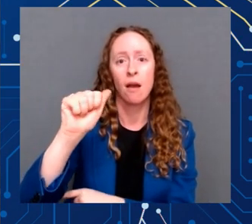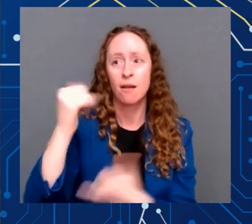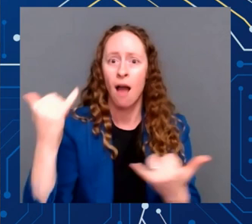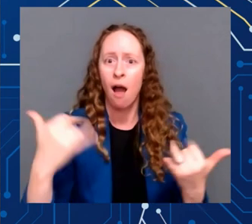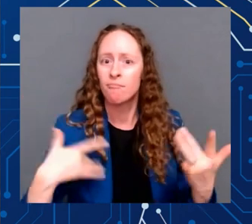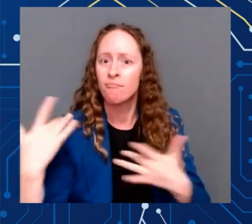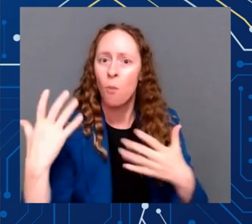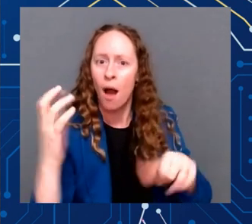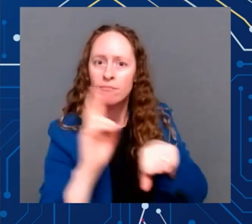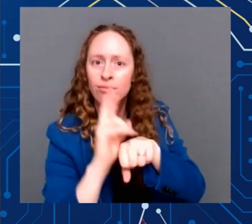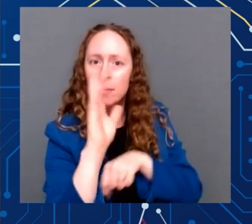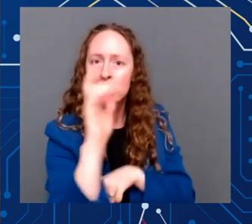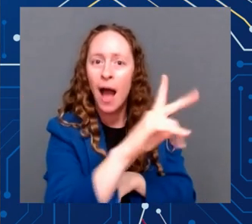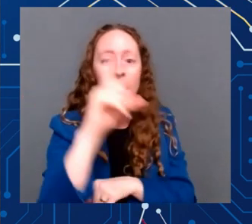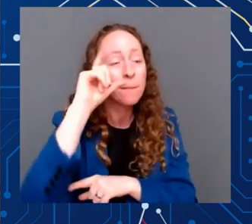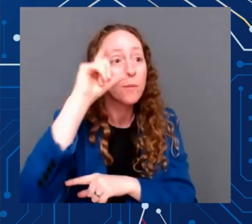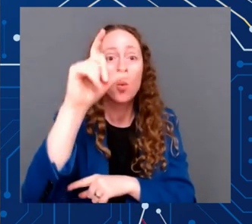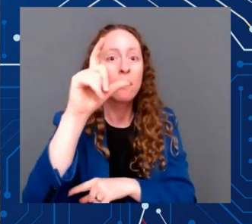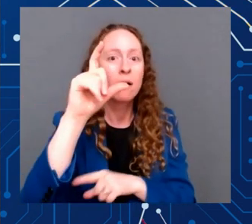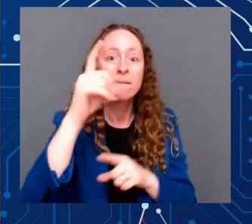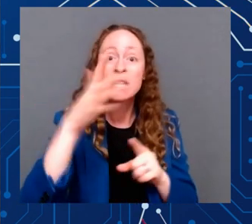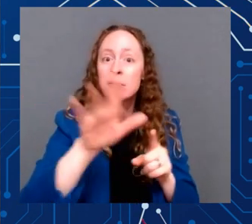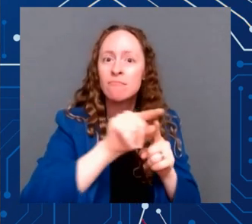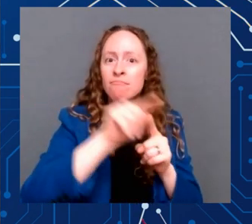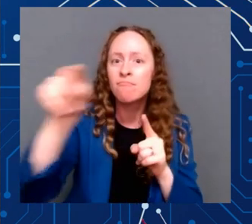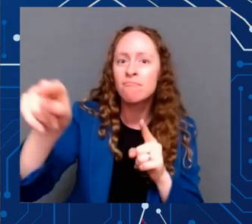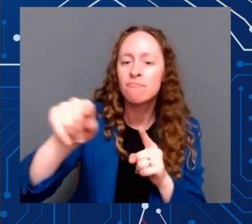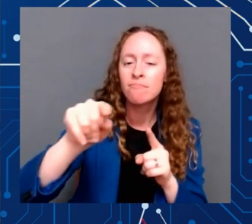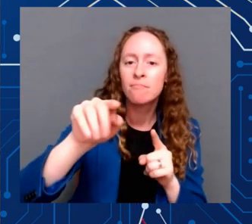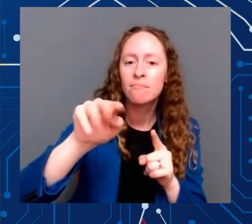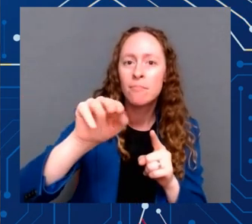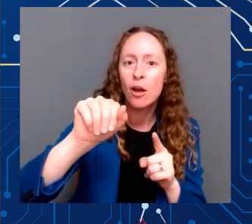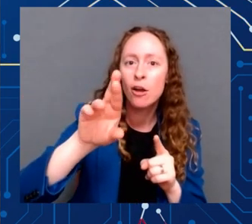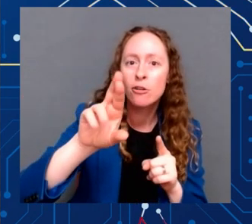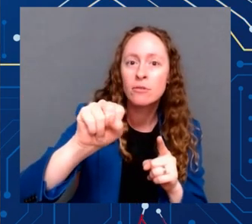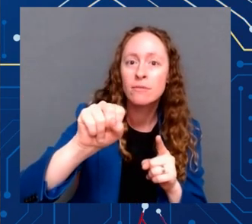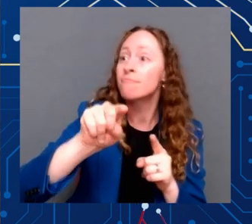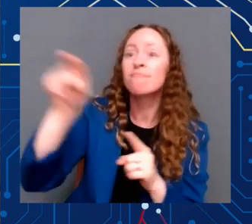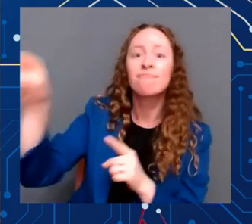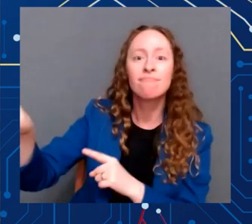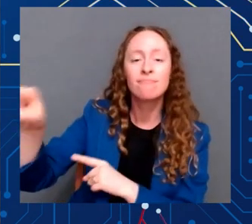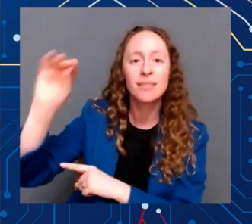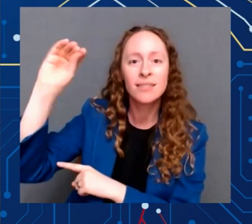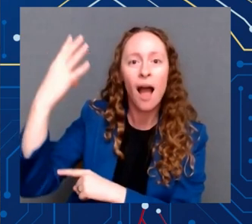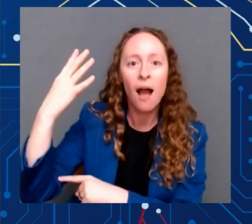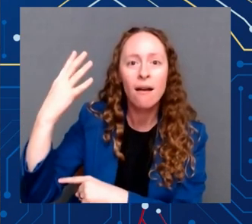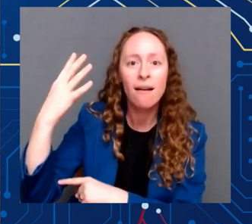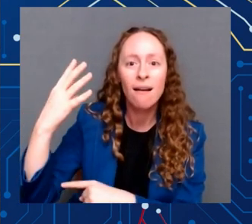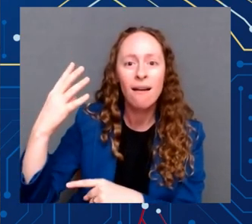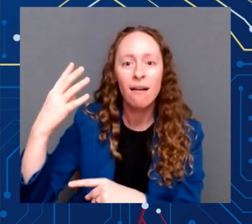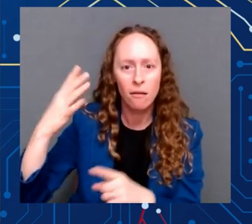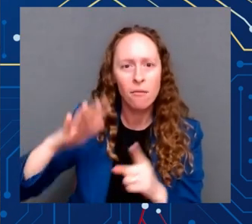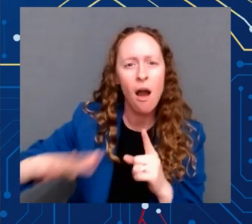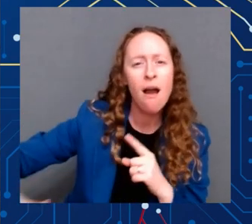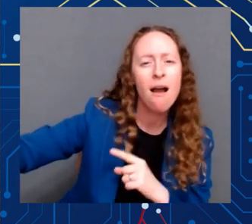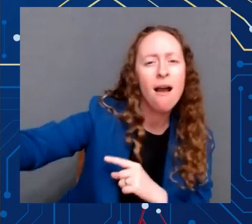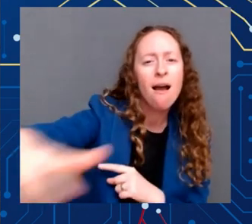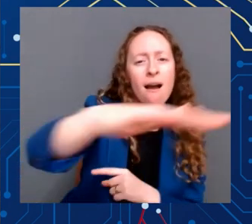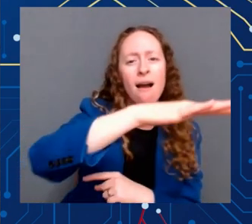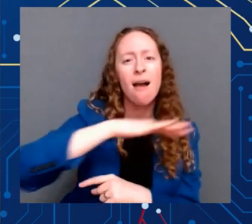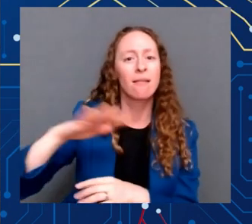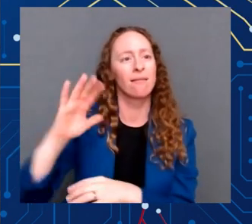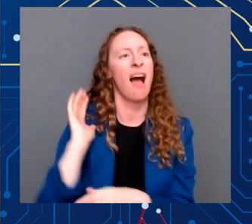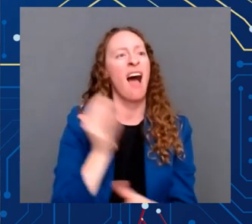galaxies. We could only once dream existed, and we could never think we could see. The CHIPS and Science Act captures